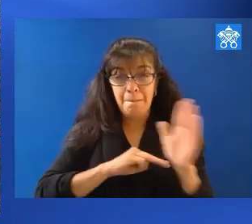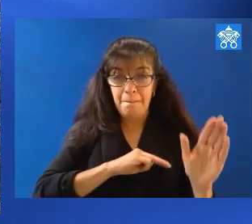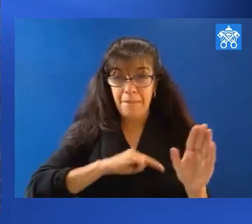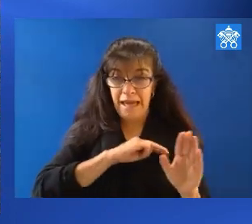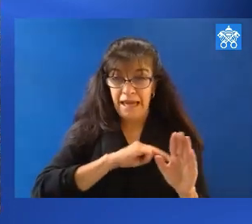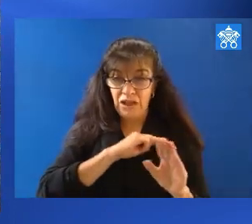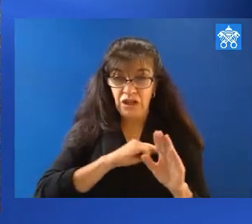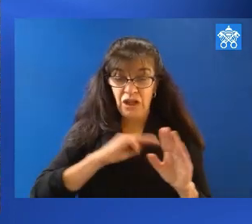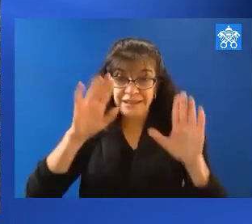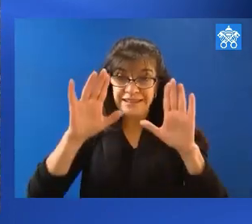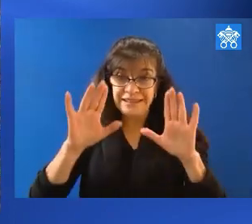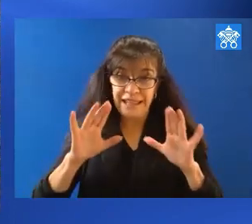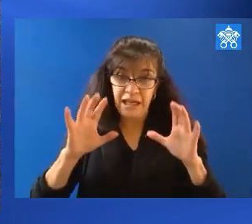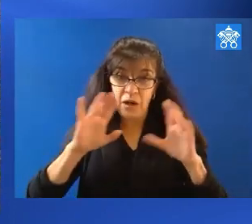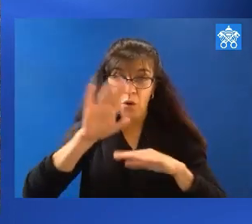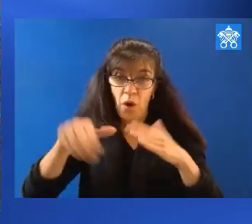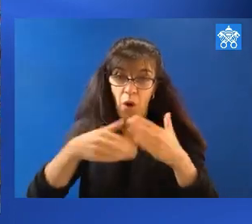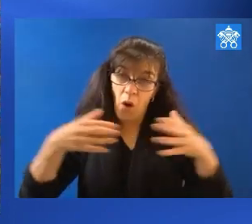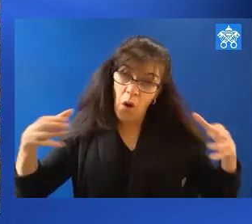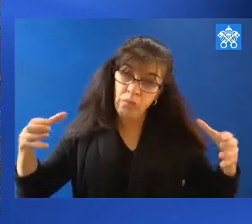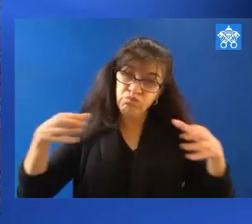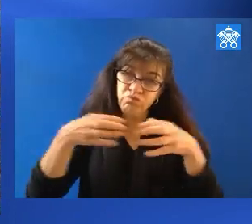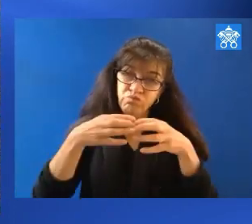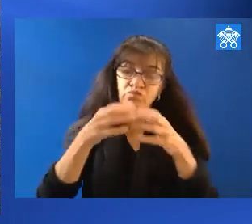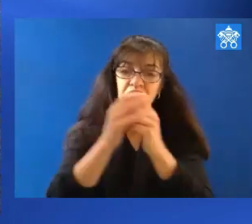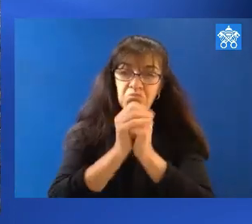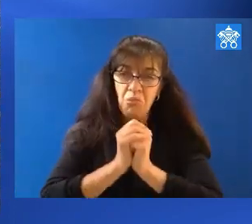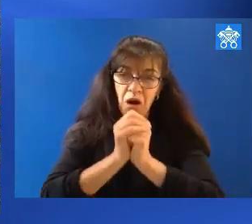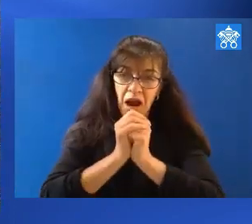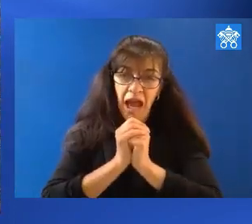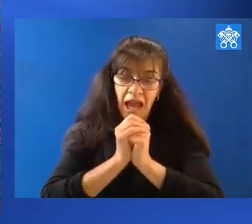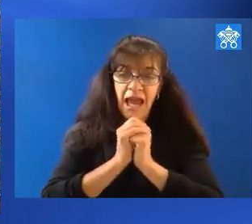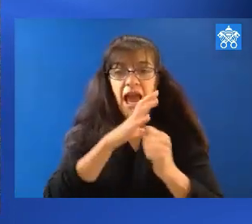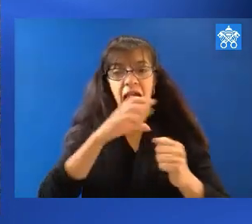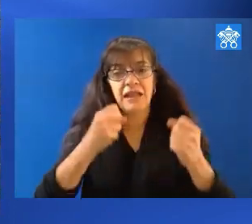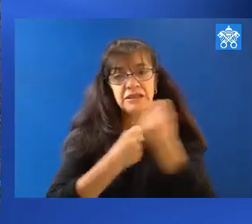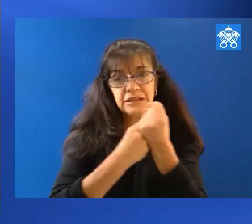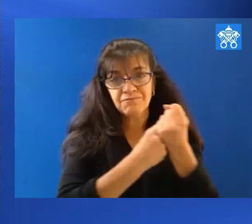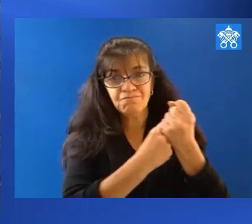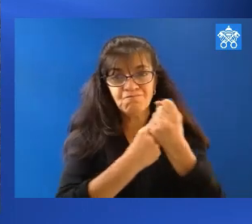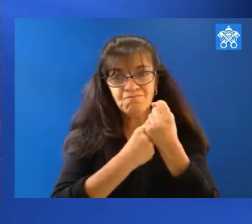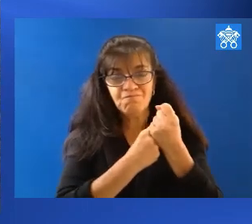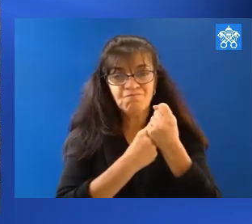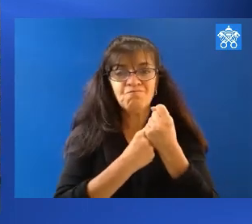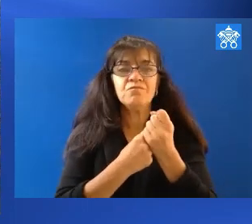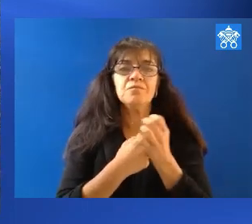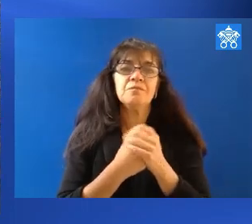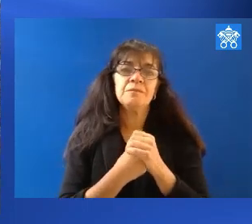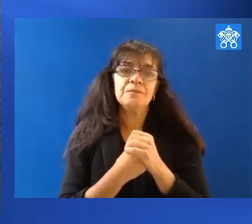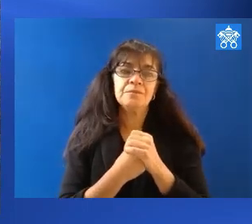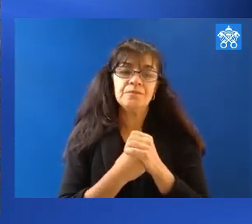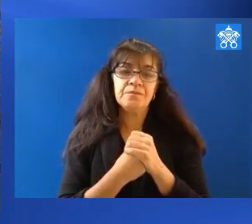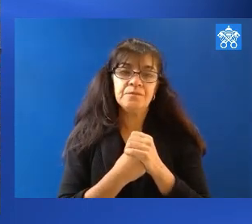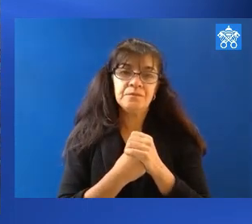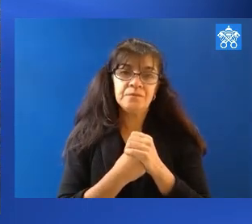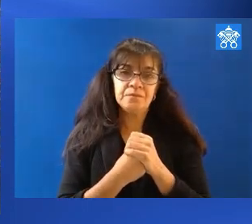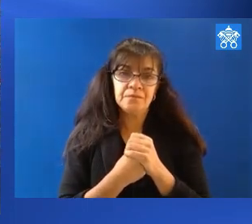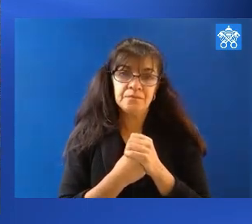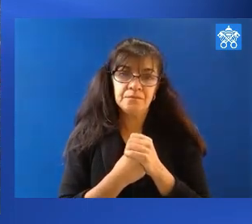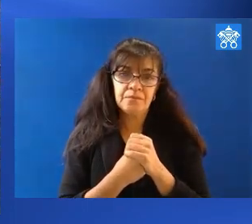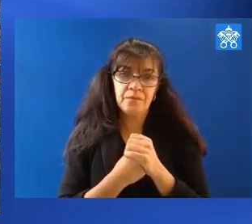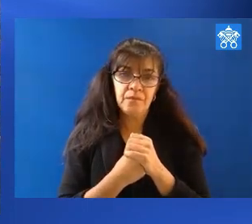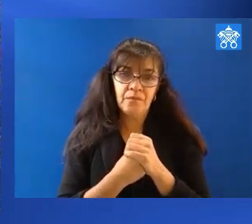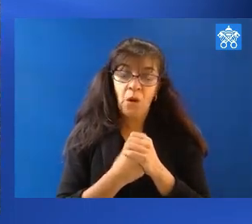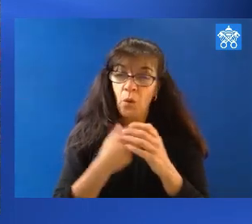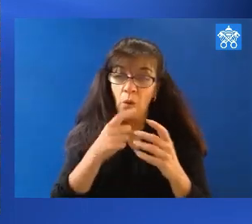institutions, and even schools come together in prayer and solidarity. Perhaps we are not being called to pack our bags and travel